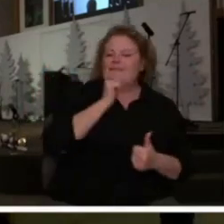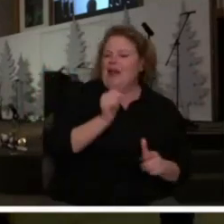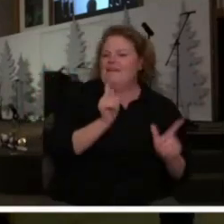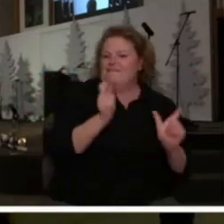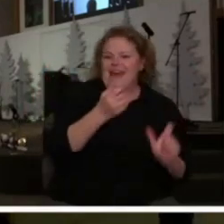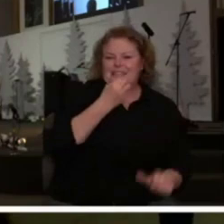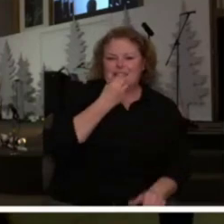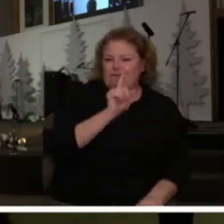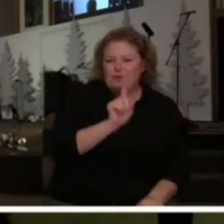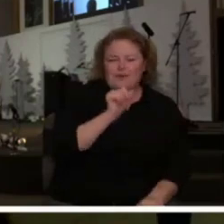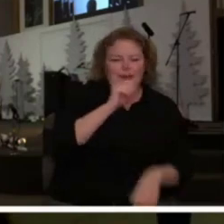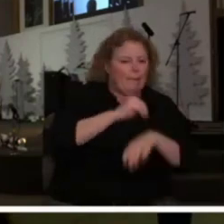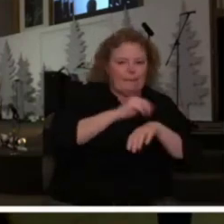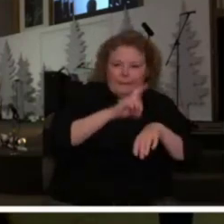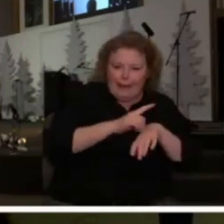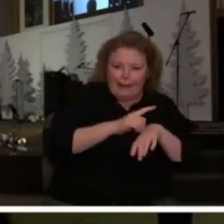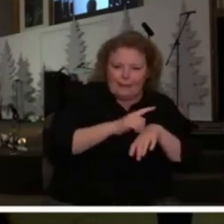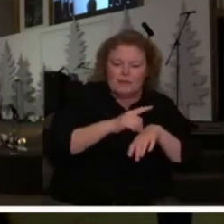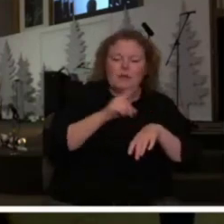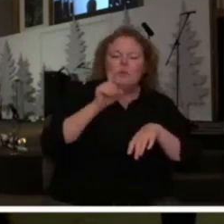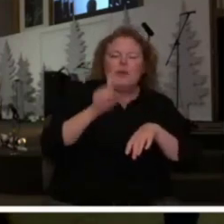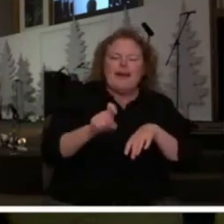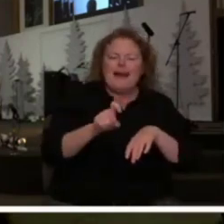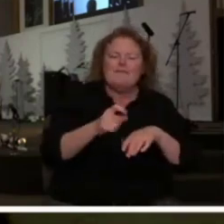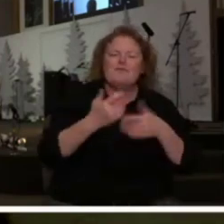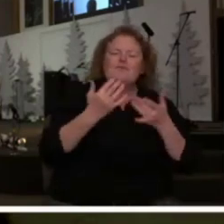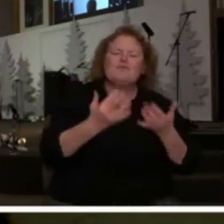again and again and again then we will be ready